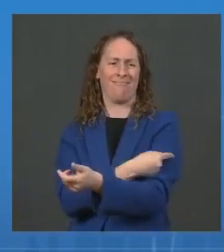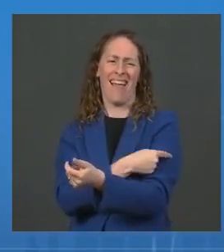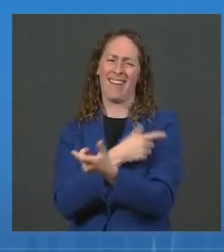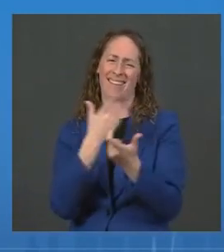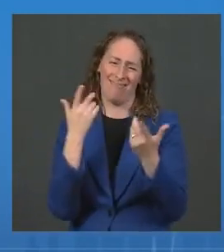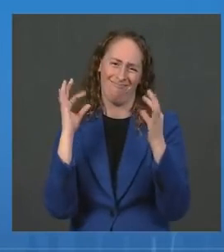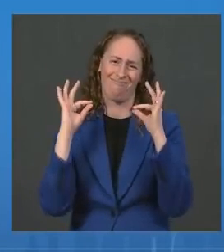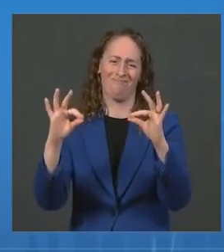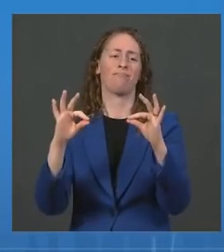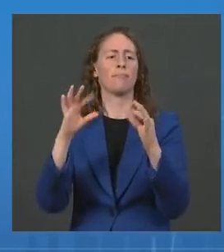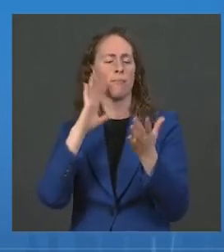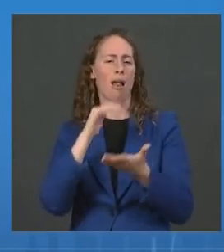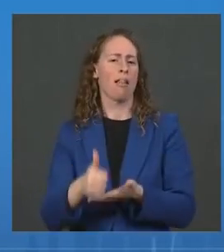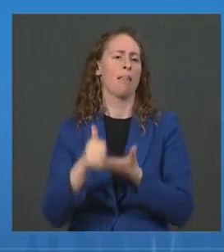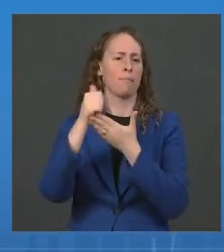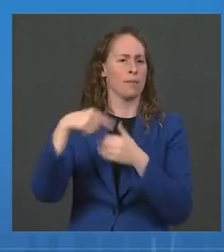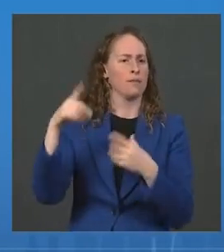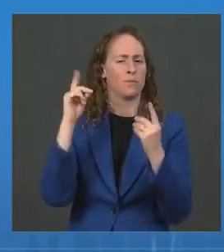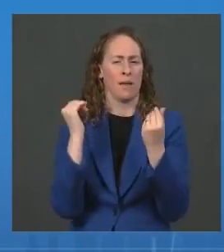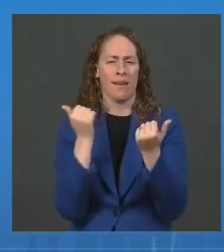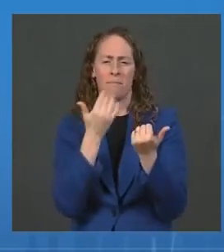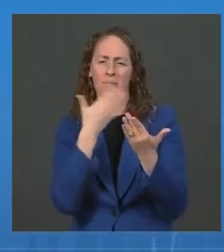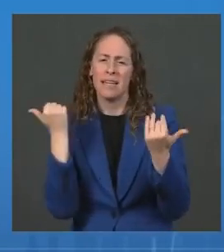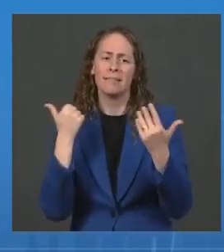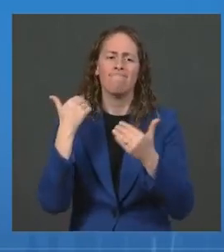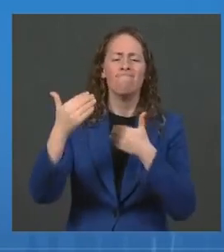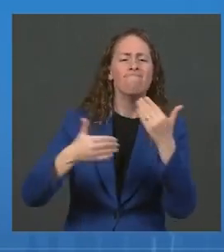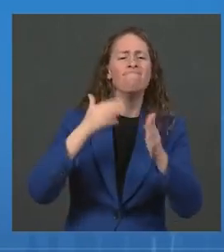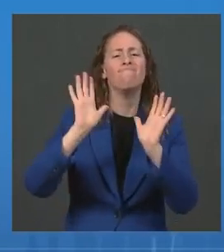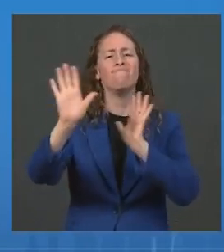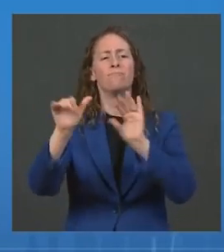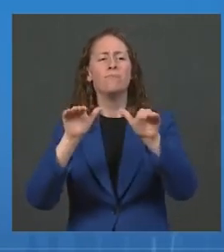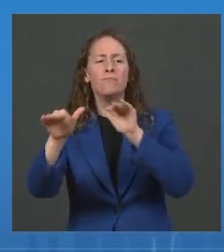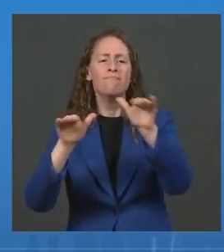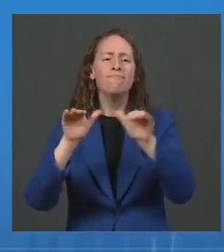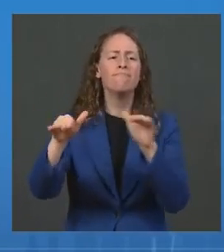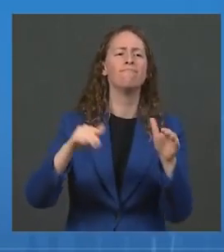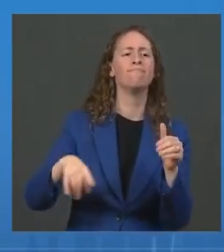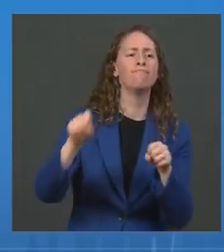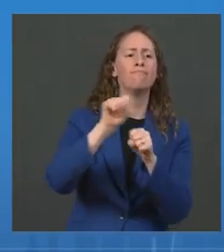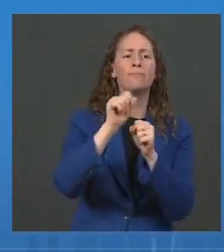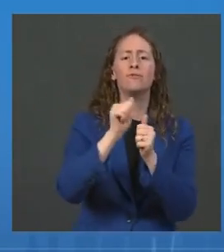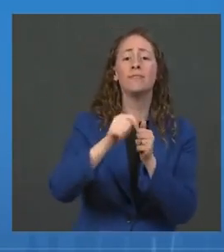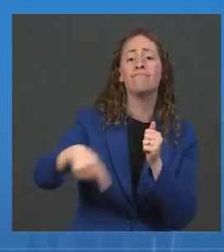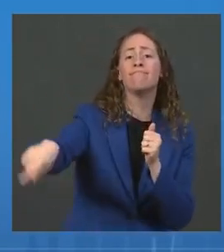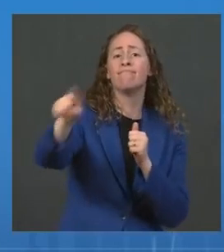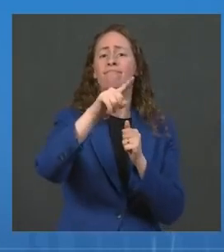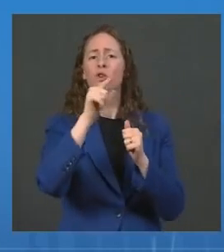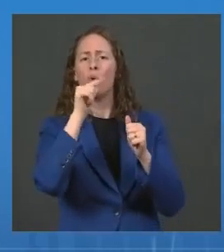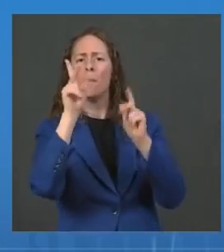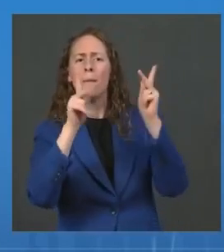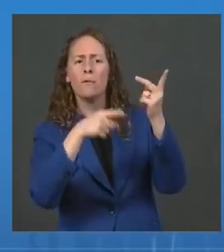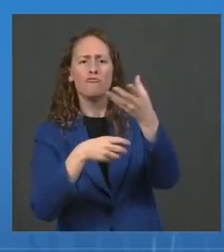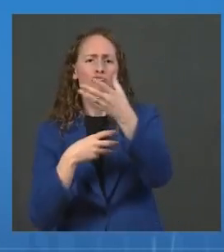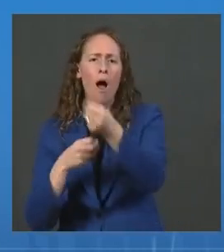rates across the country by working with local communities and trusted messengers and providing vaccine confidence consults to